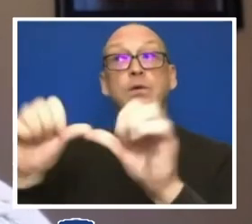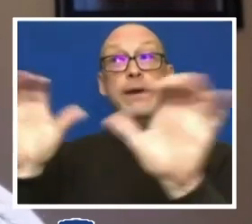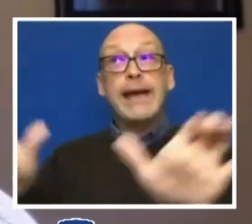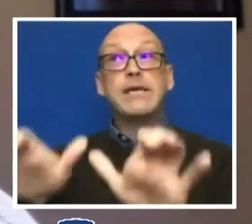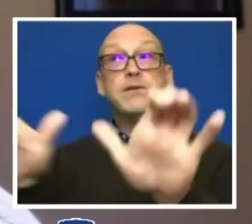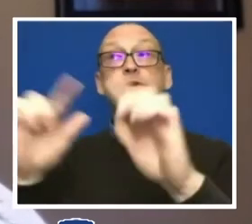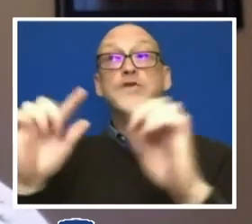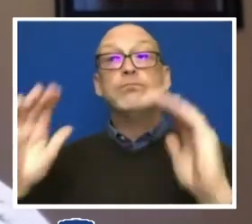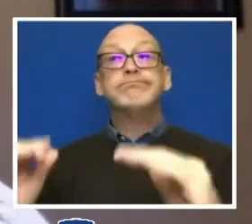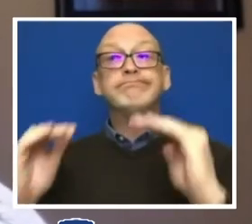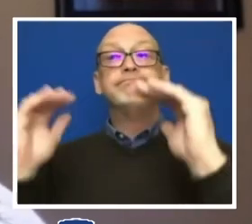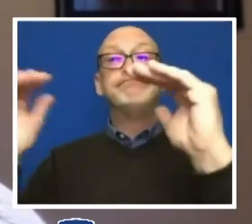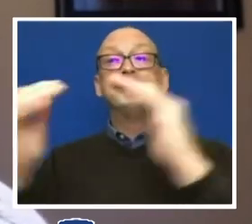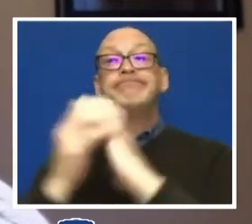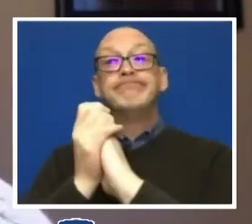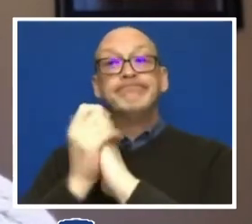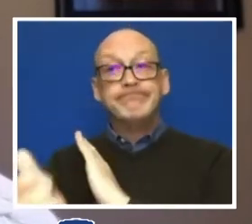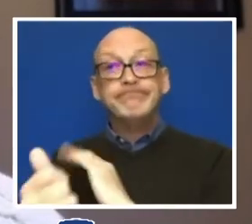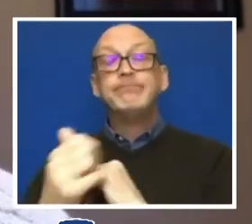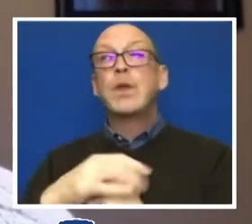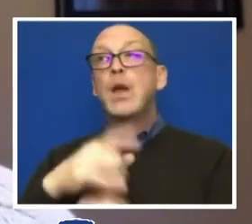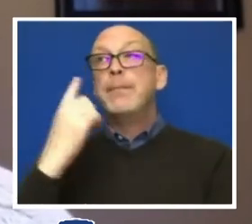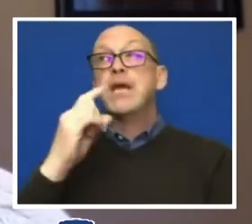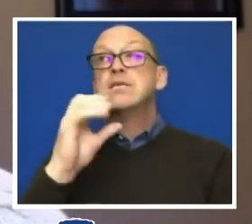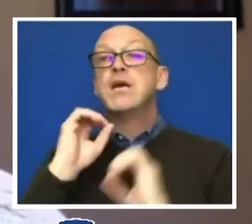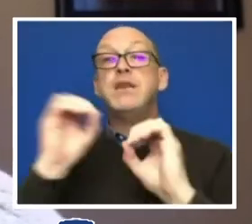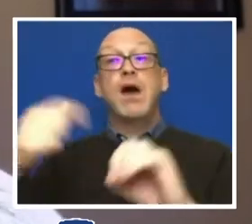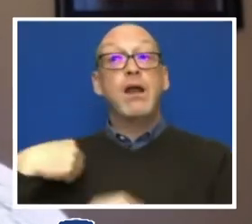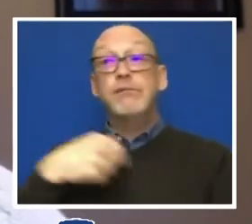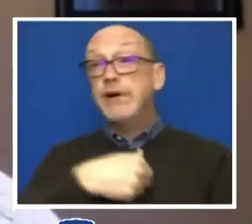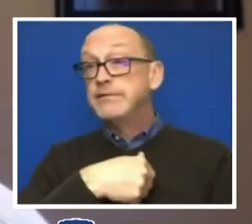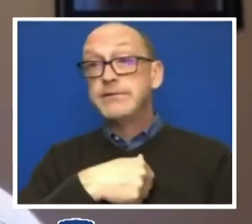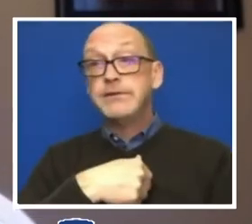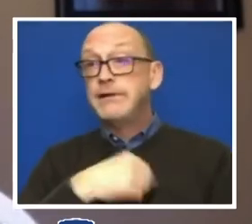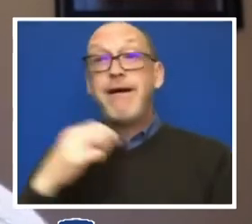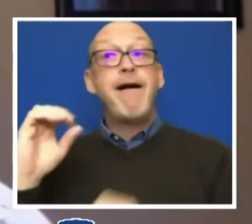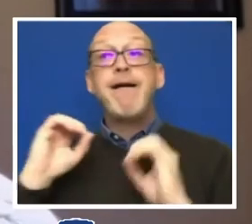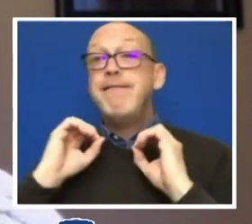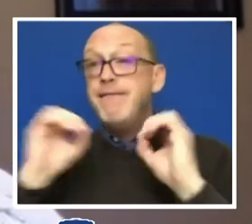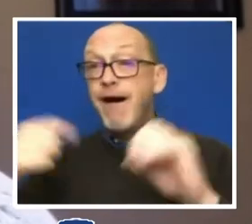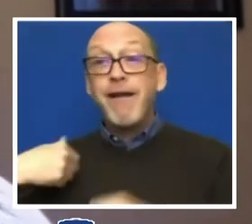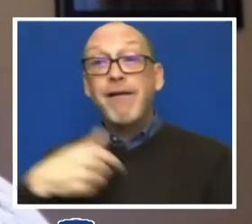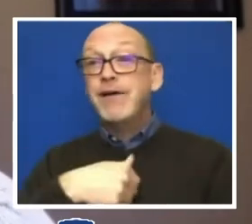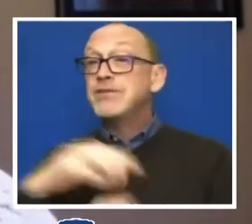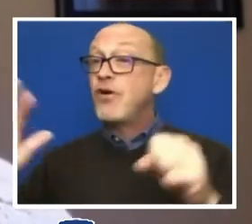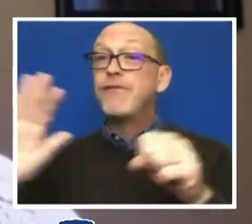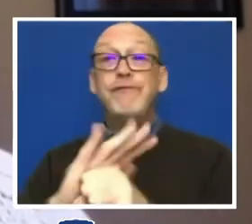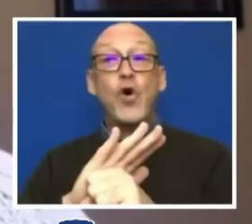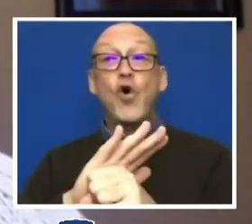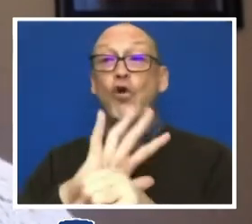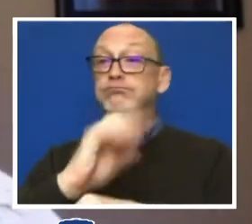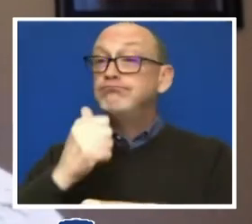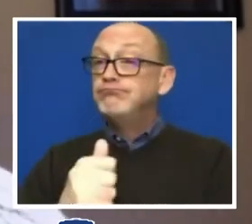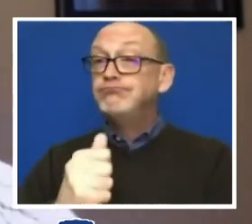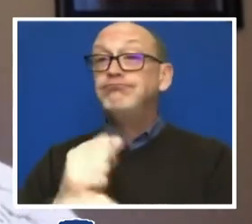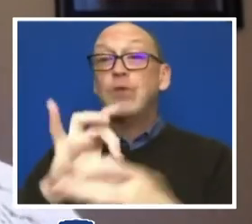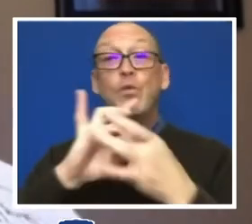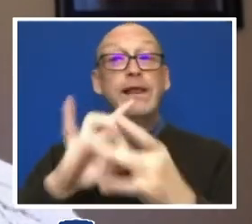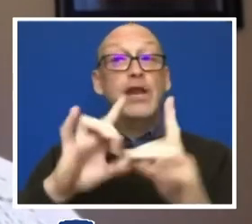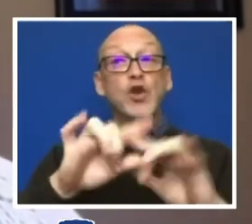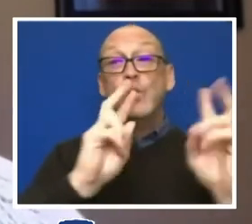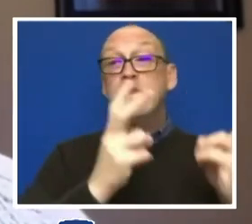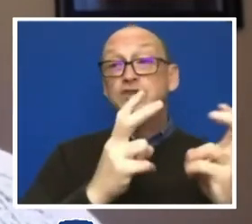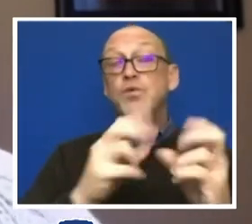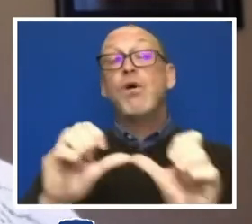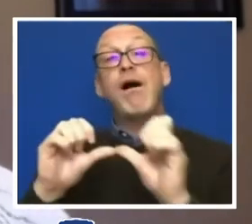our competencies and skills because none of us, none of us are fully formed around these issues. So there has to be ongoing